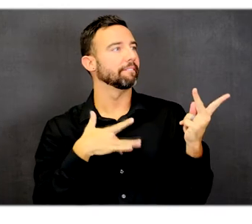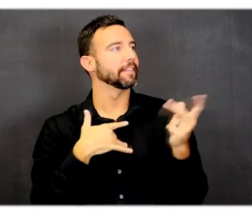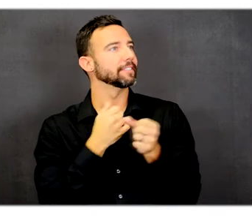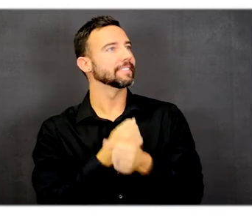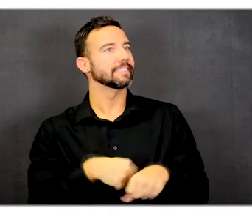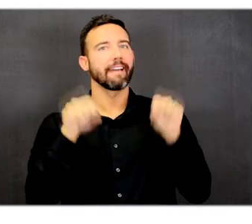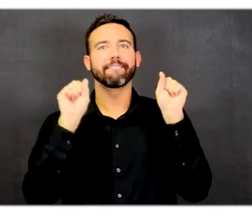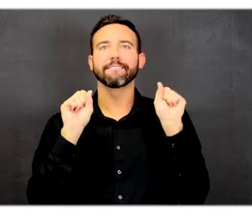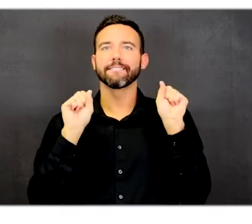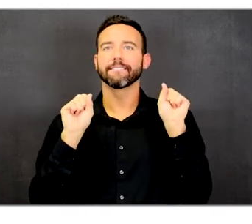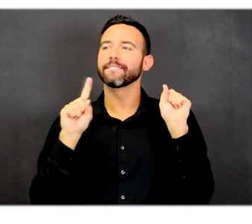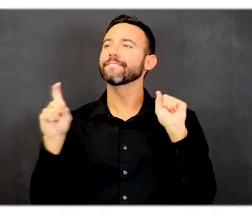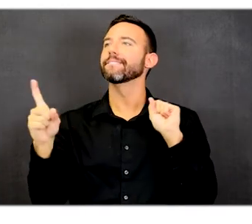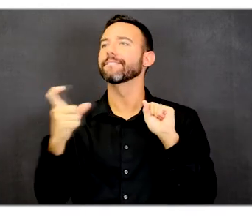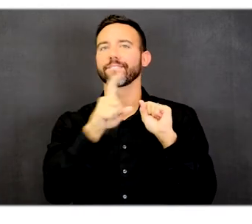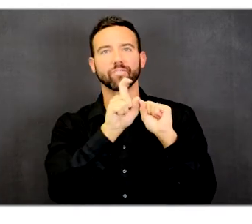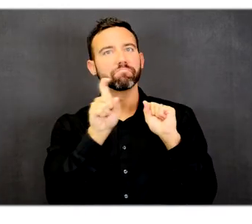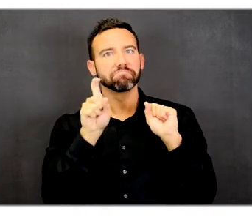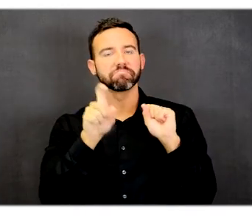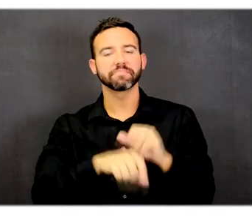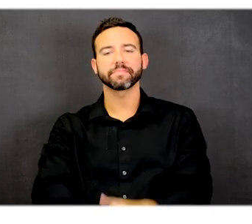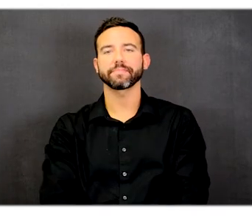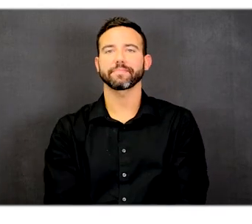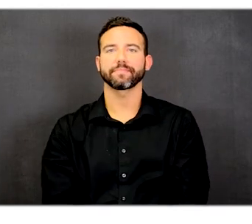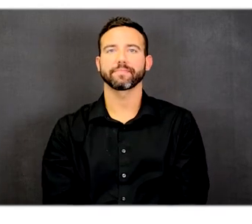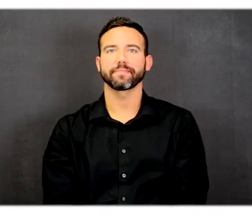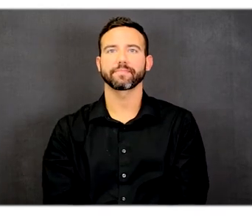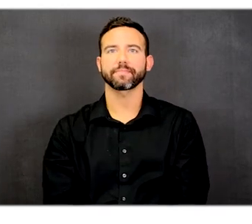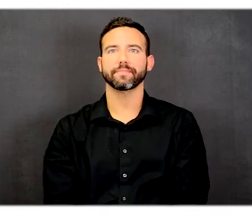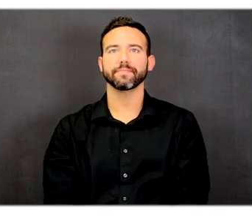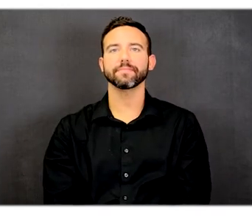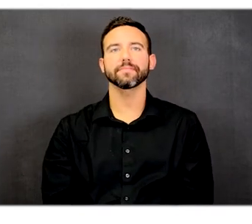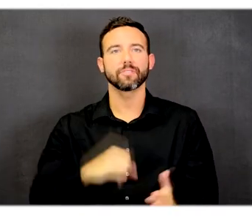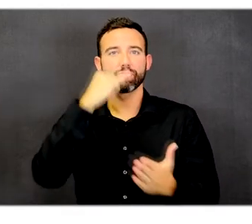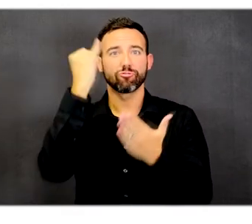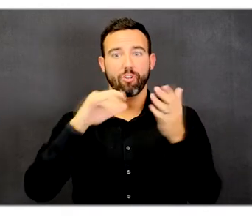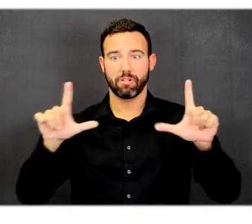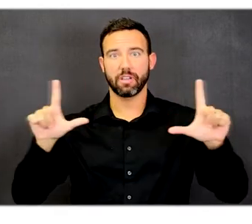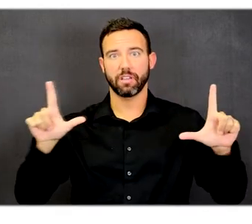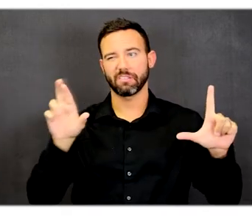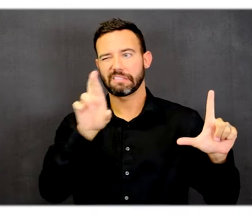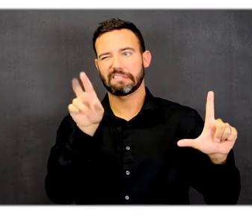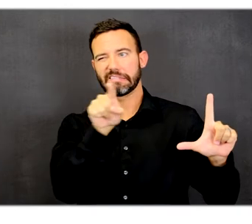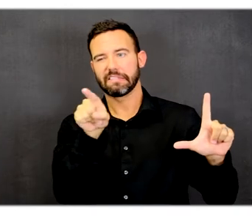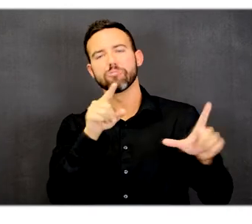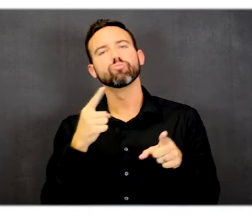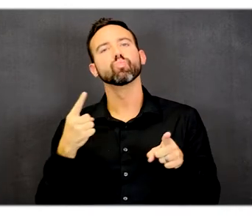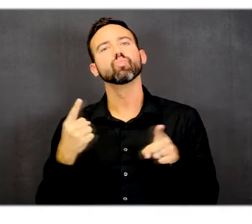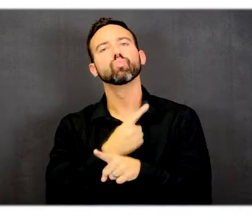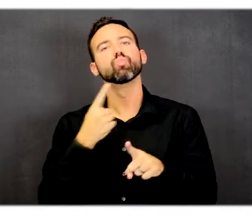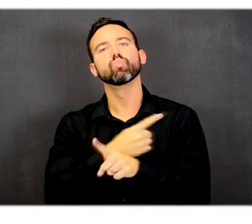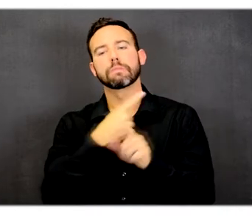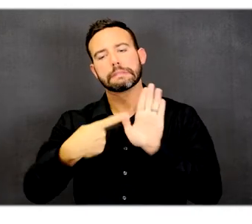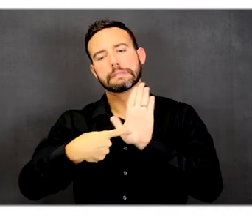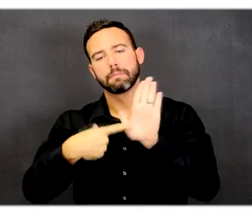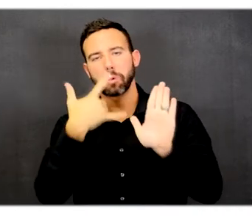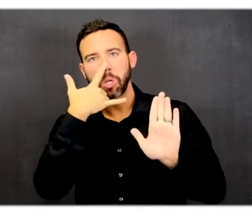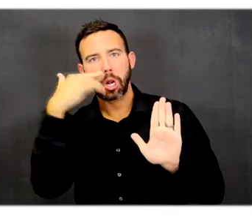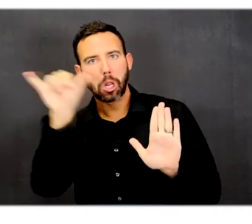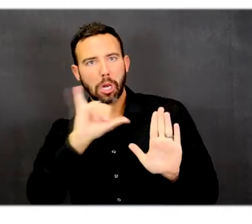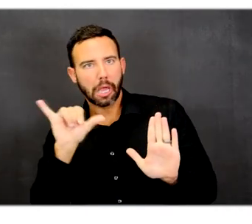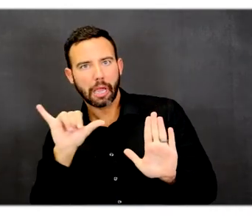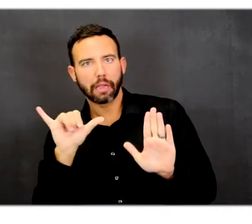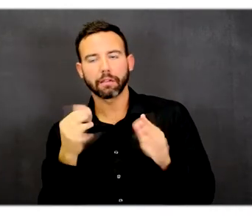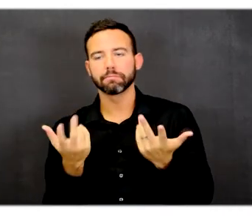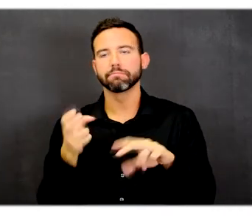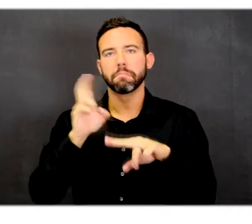as you're navigating through the space. To the right of this drawing is a typical example of a shade structure with some